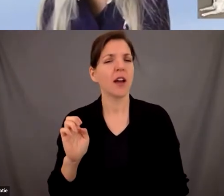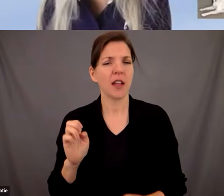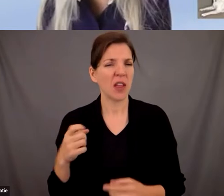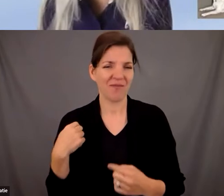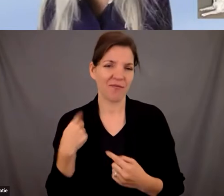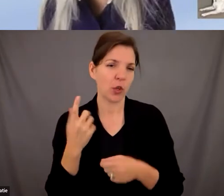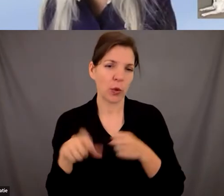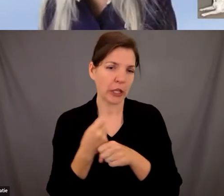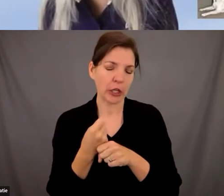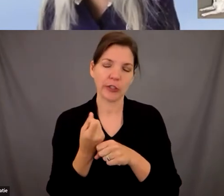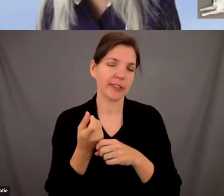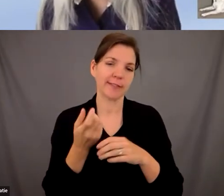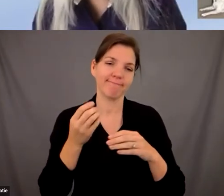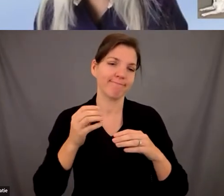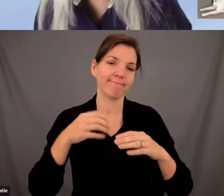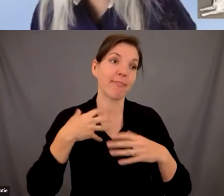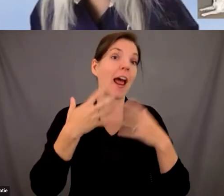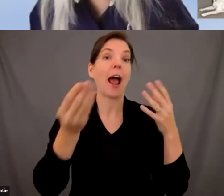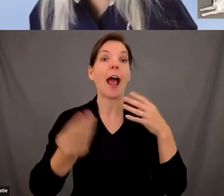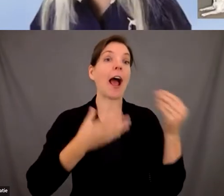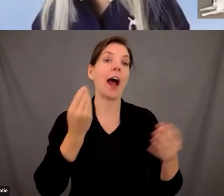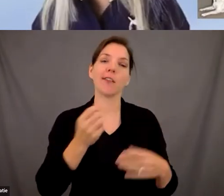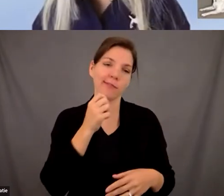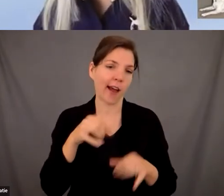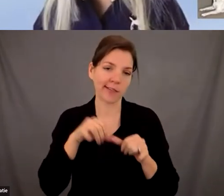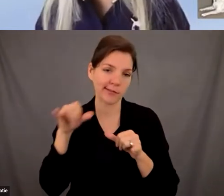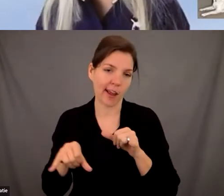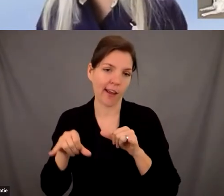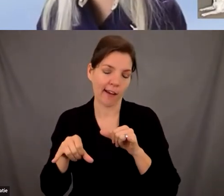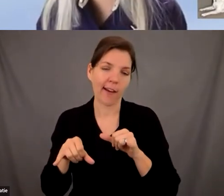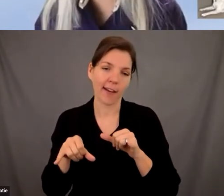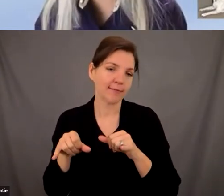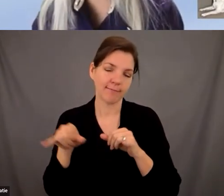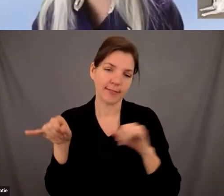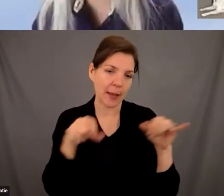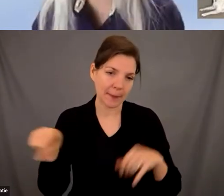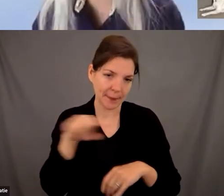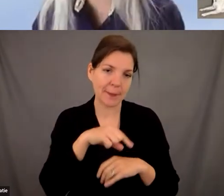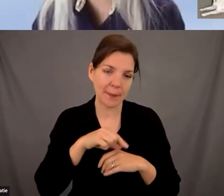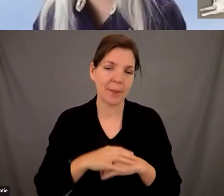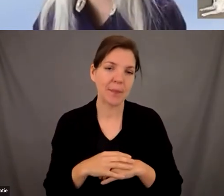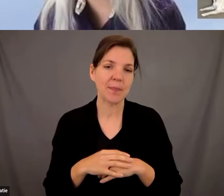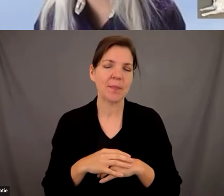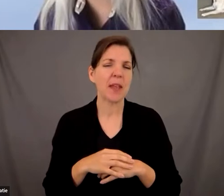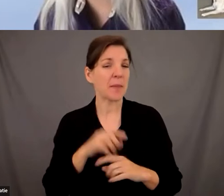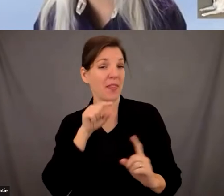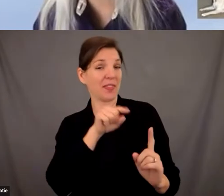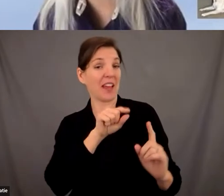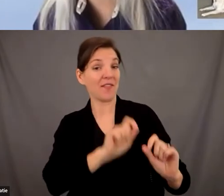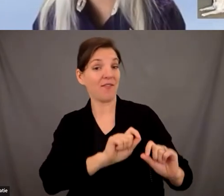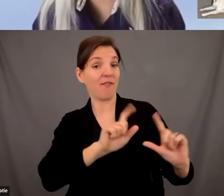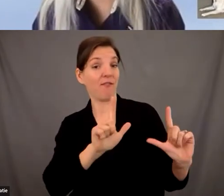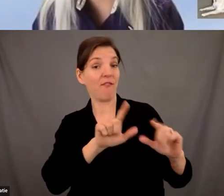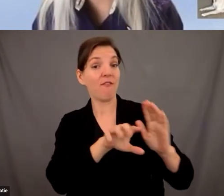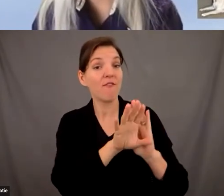couple of years obviously but um uh they i think the video really shows the